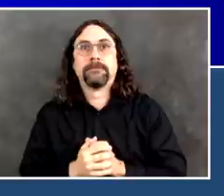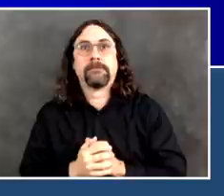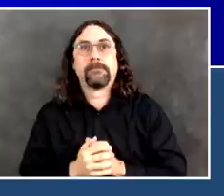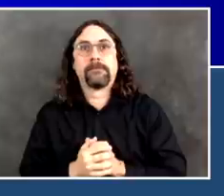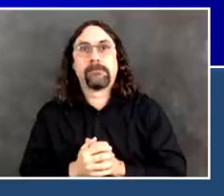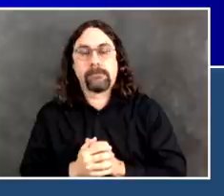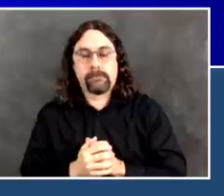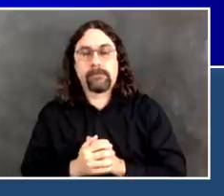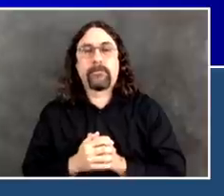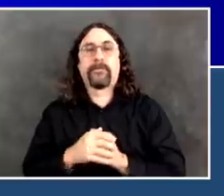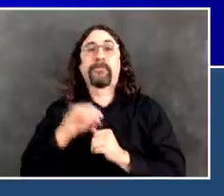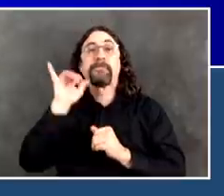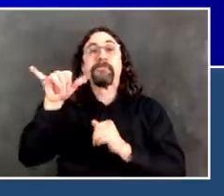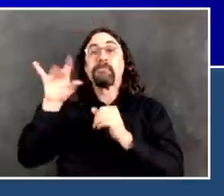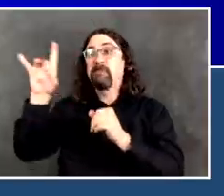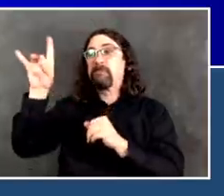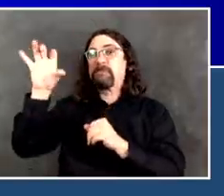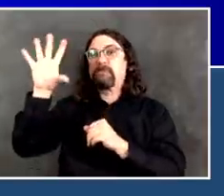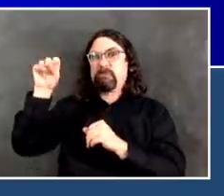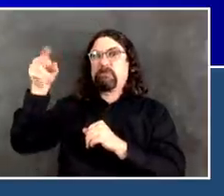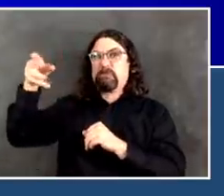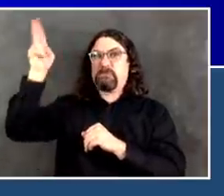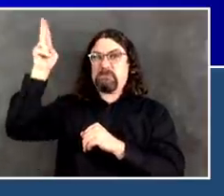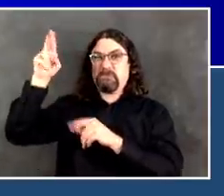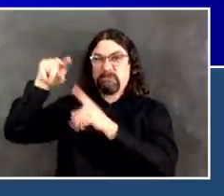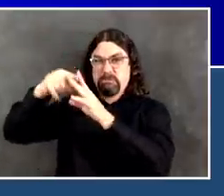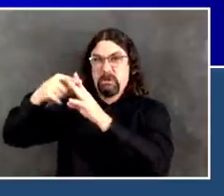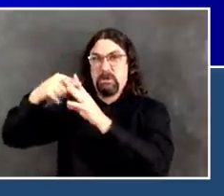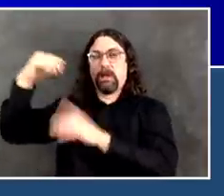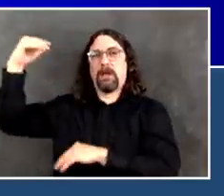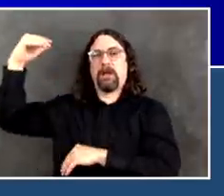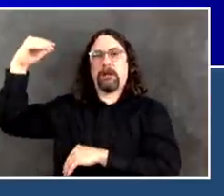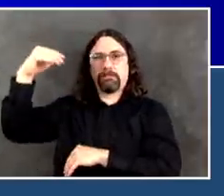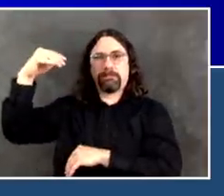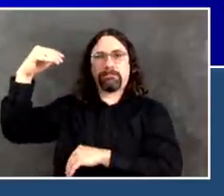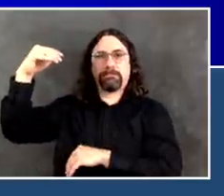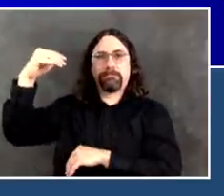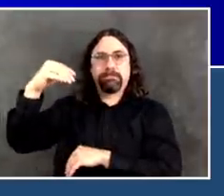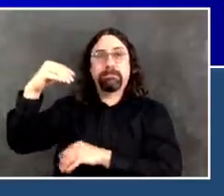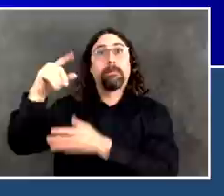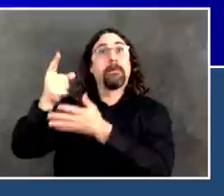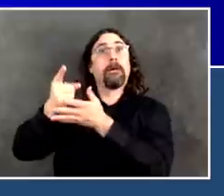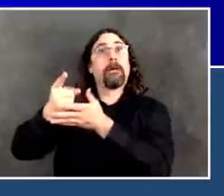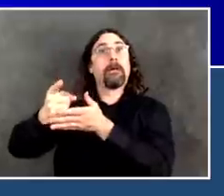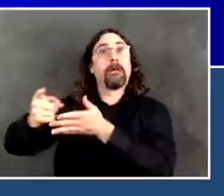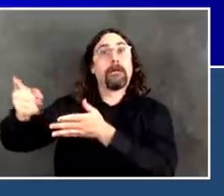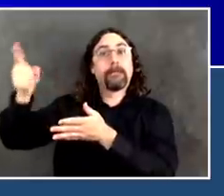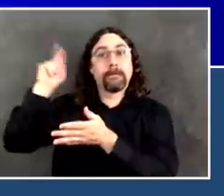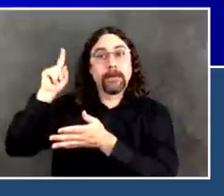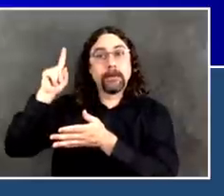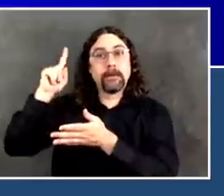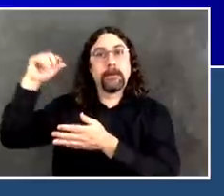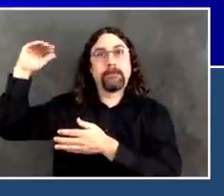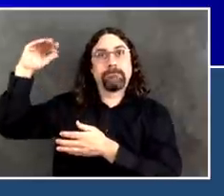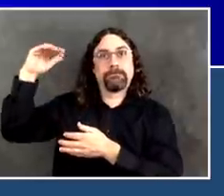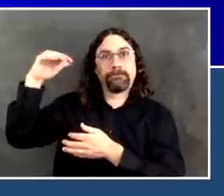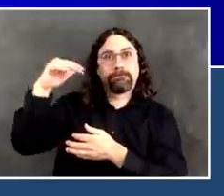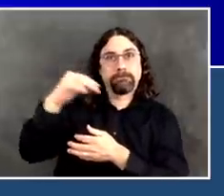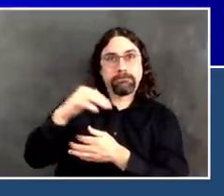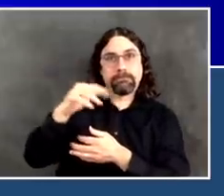in the last 10, 11 days, down to 227. So